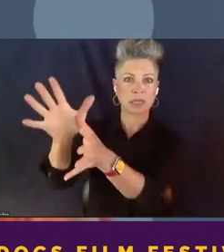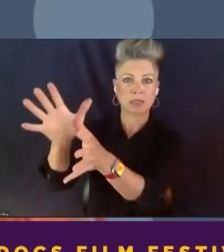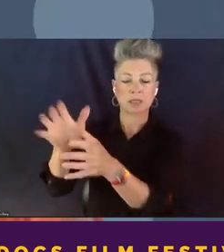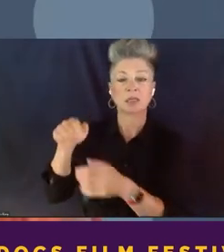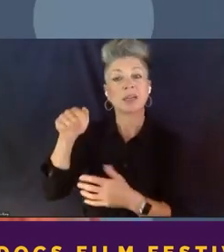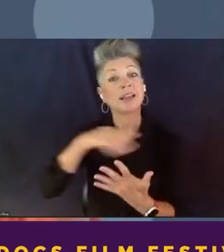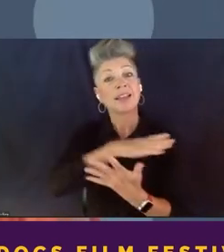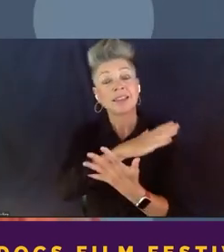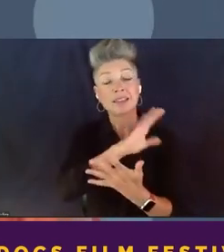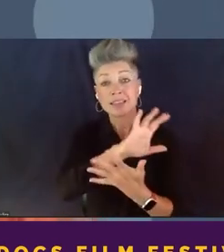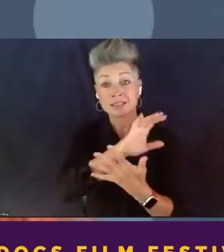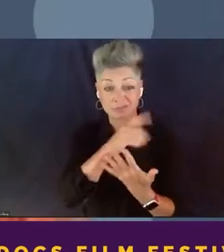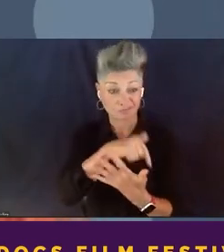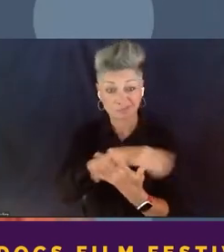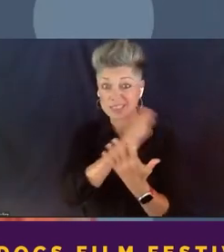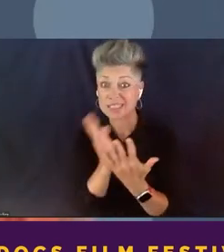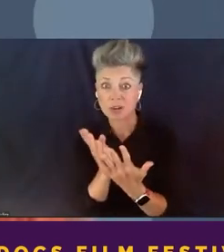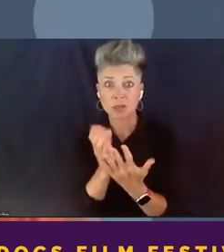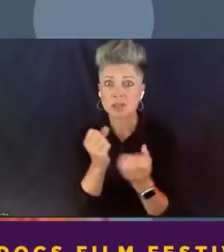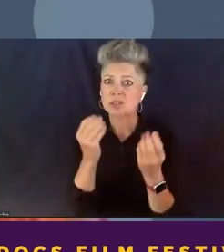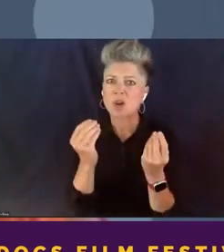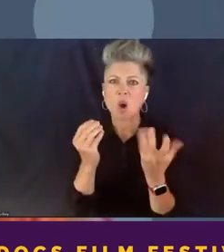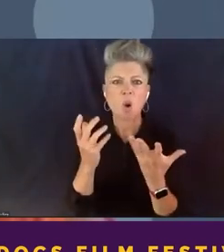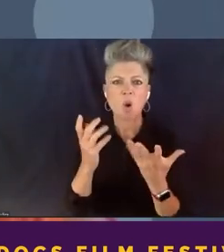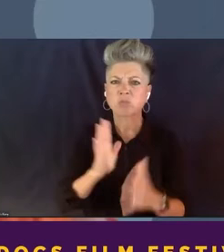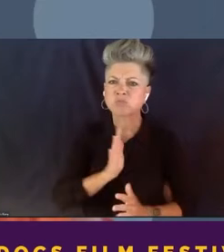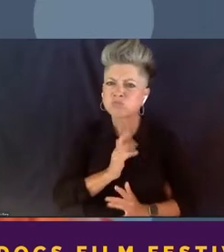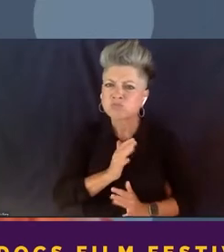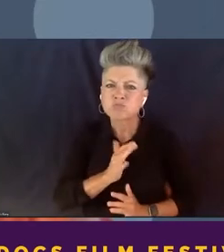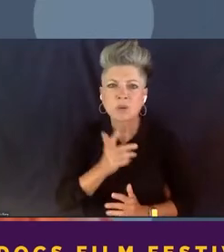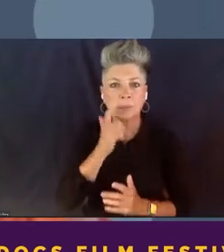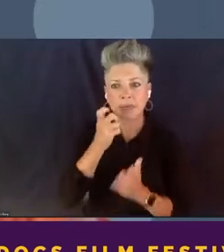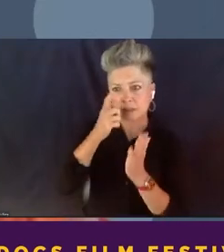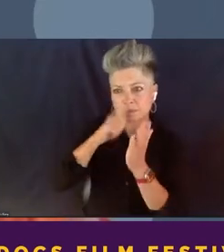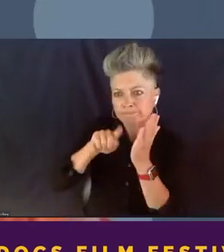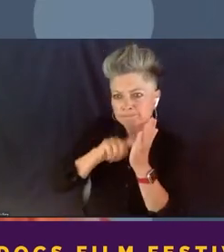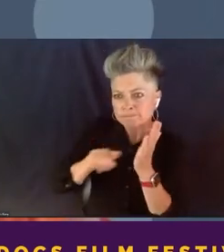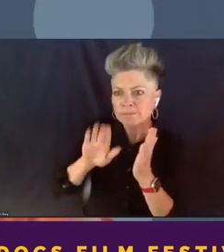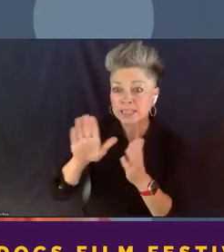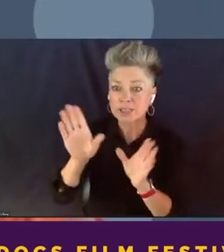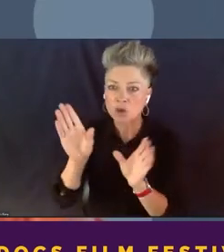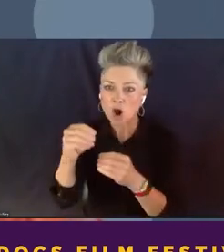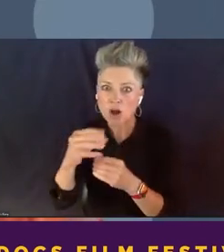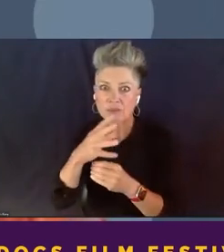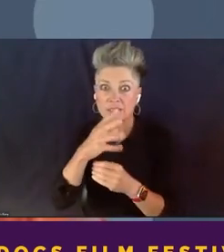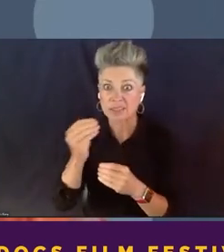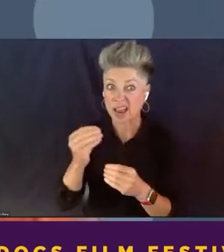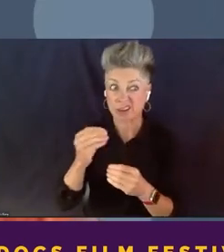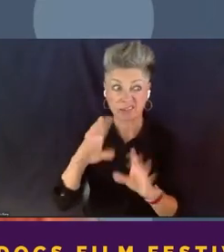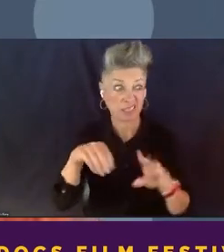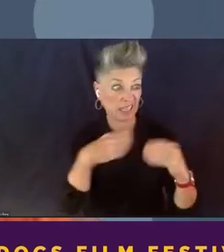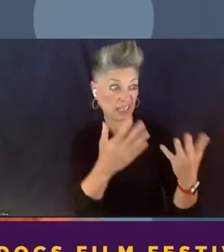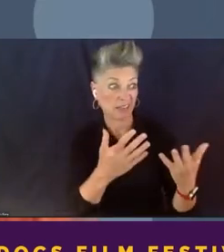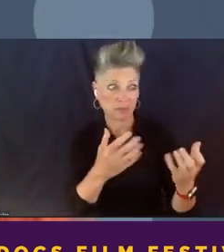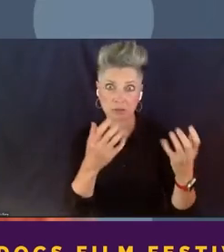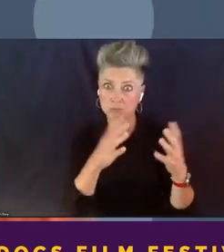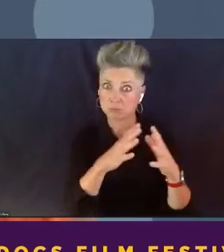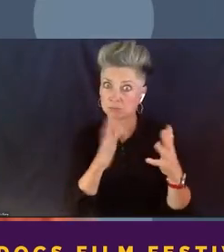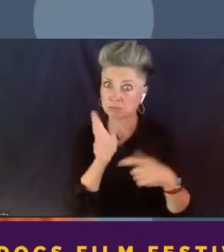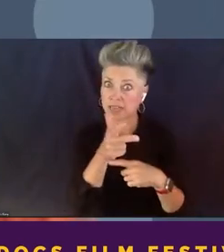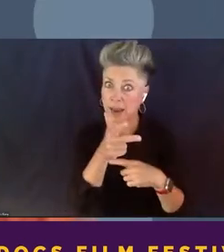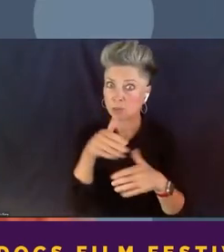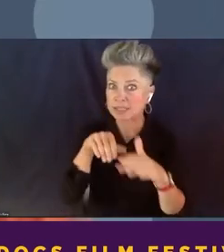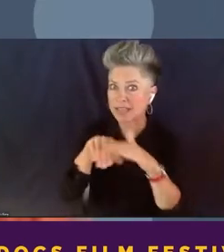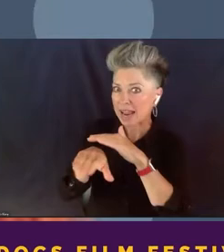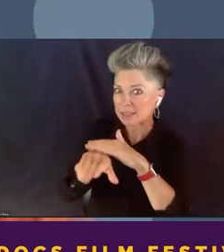is not only this exploration of his office and the unprecedented access, but it's also the look that we get